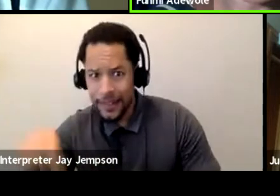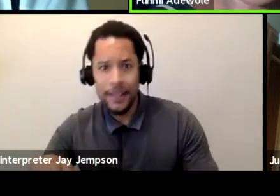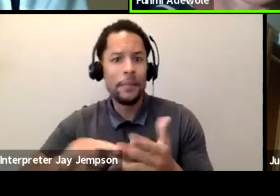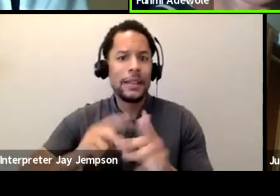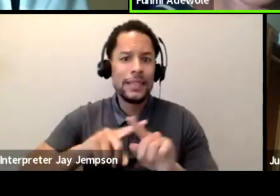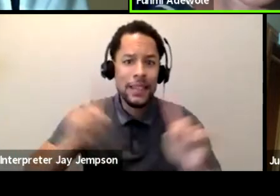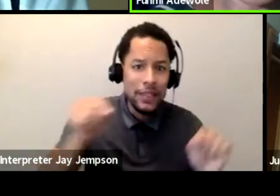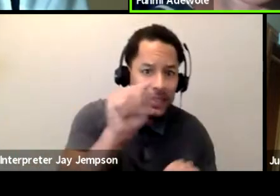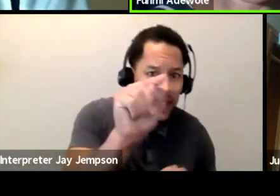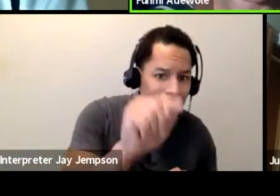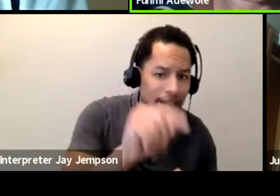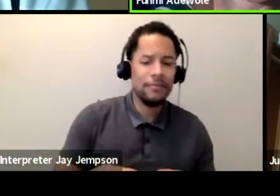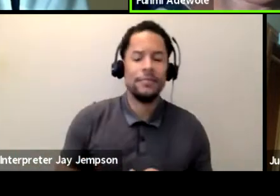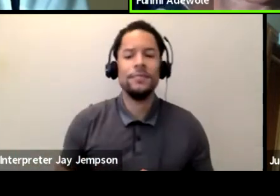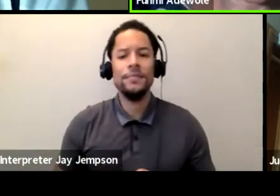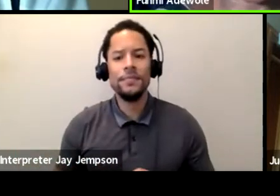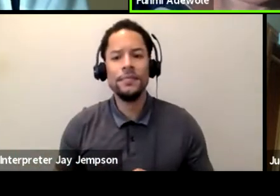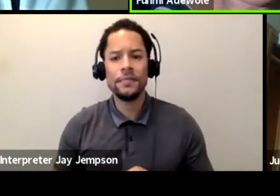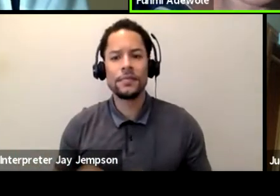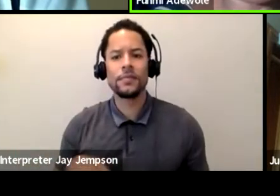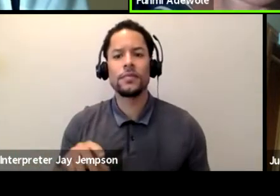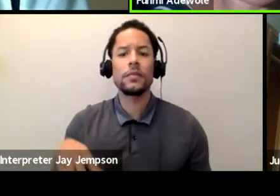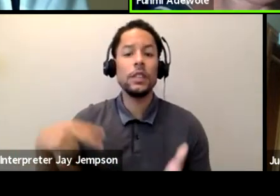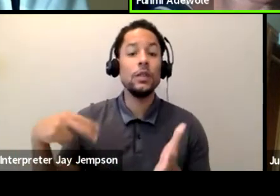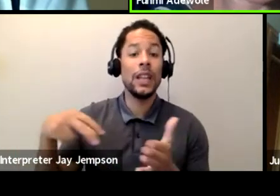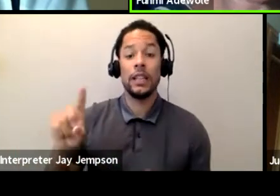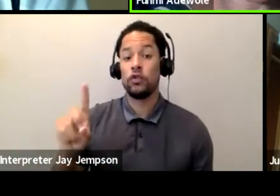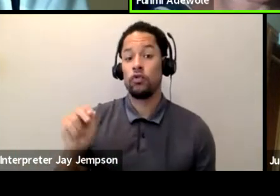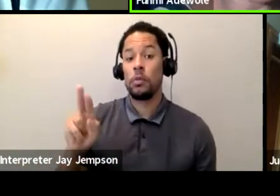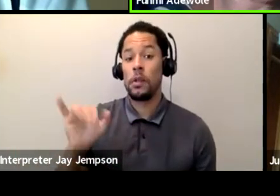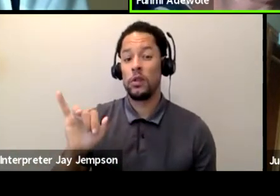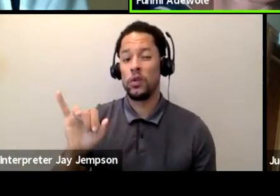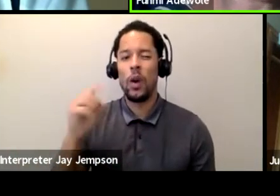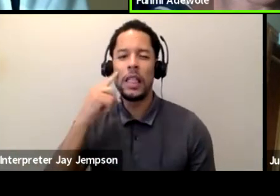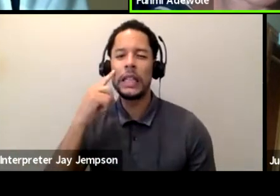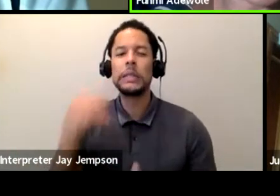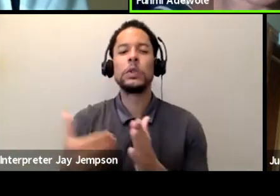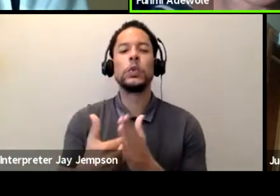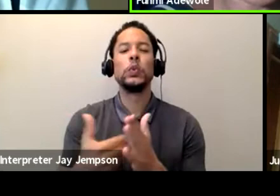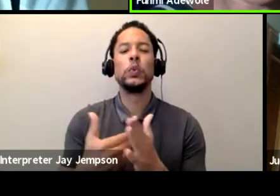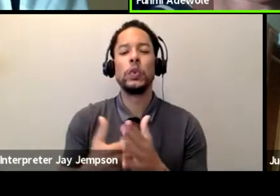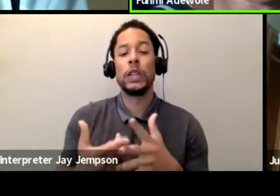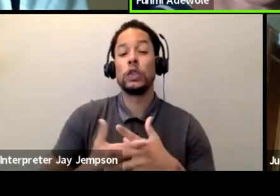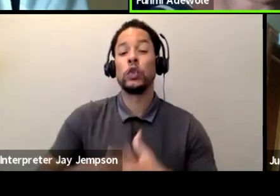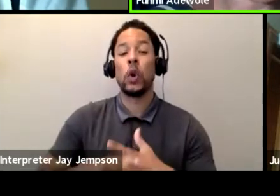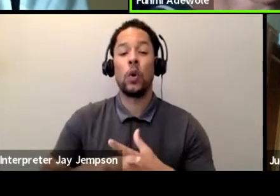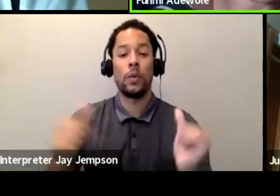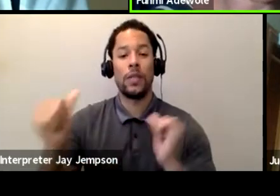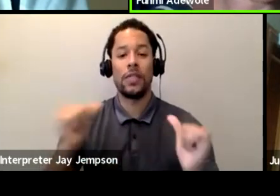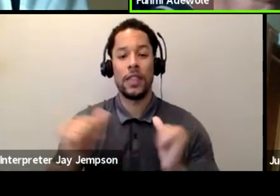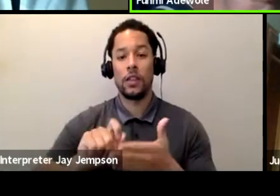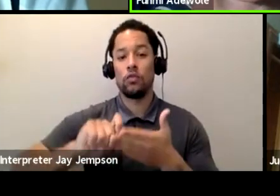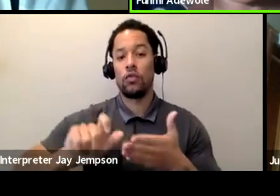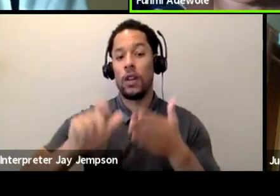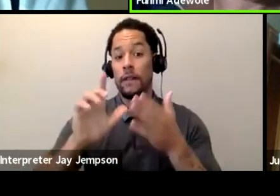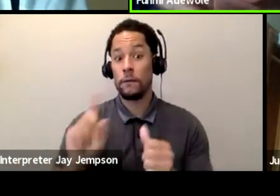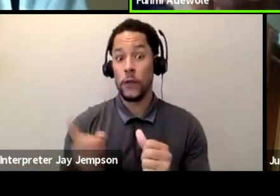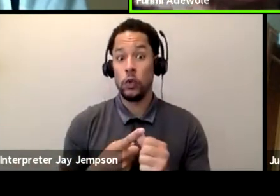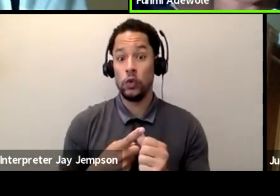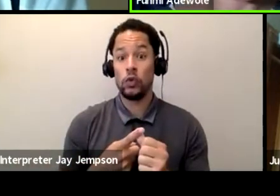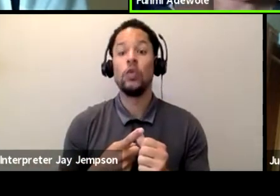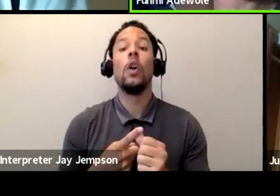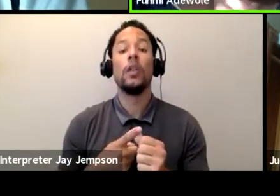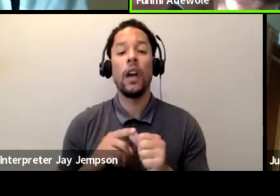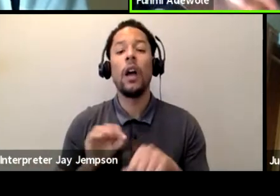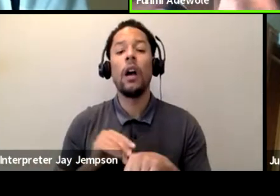Actually, dance dramaturgy is quite new to the game. I think it all started with playwrights. And so when it came